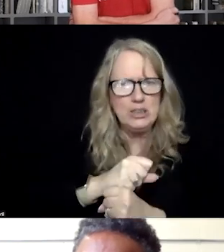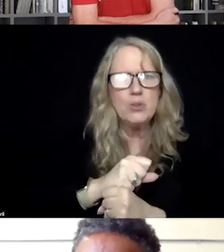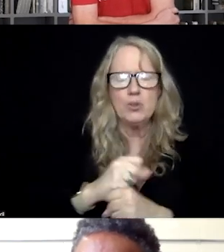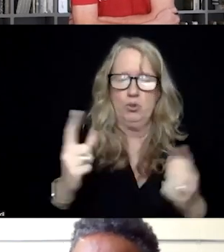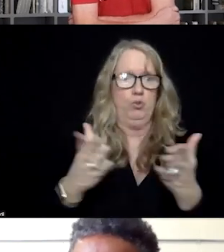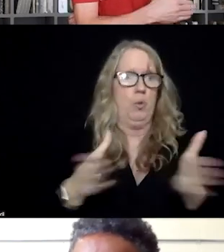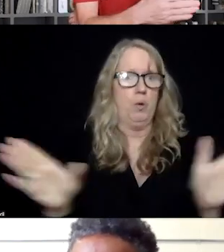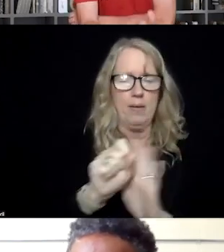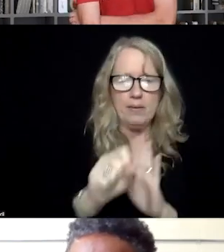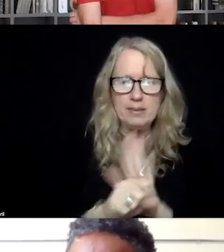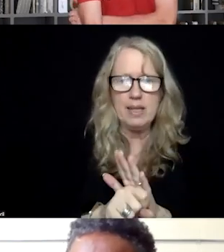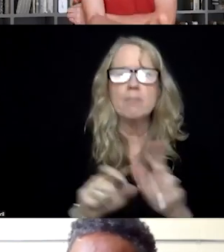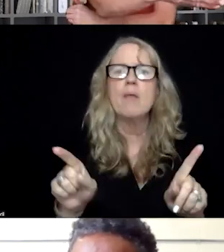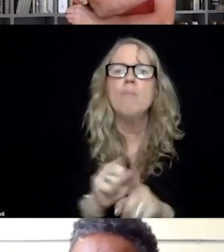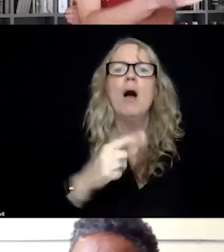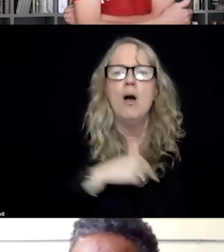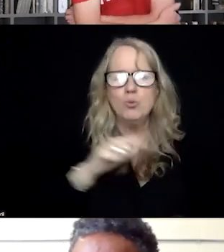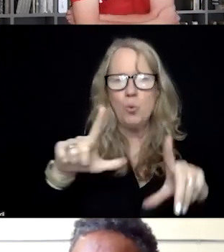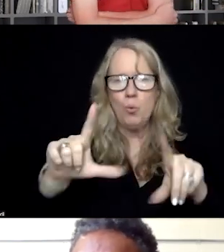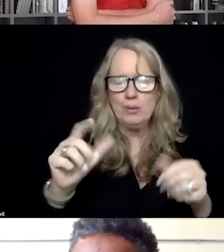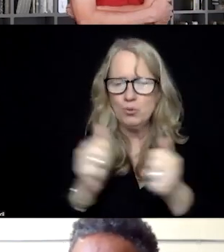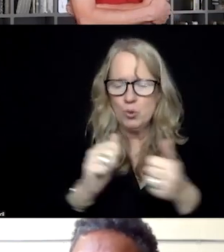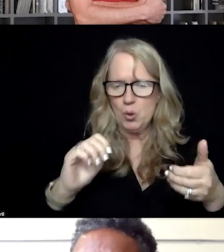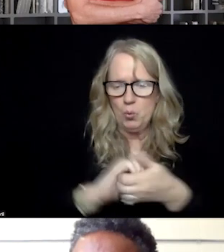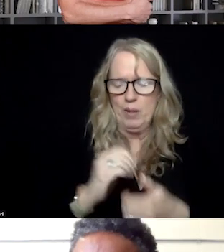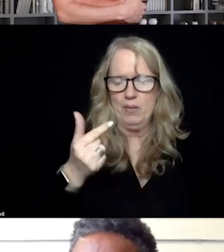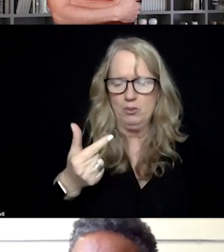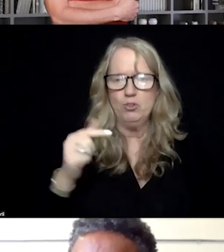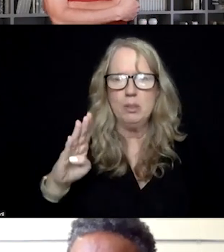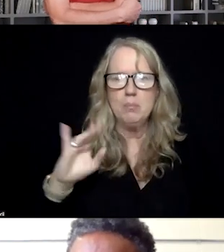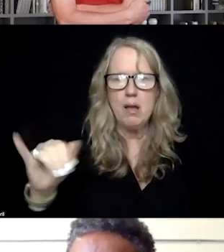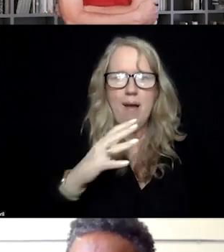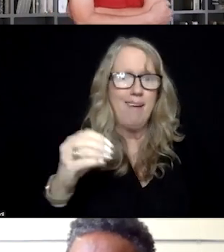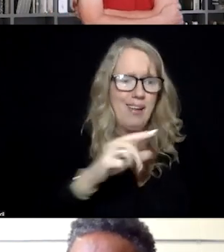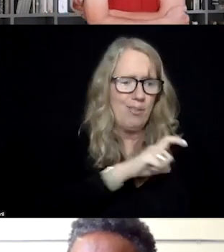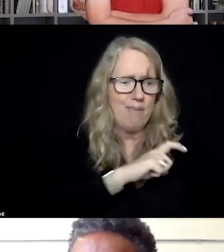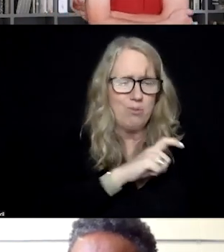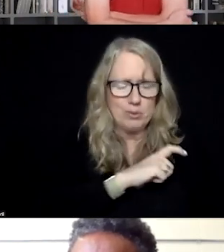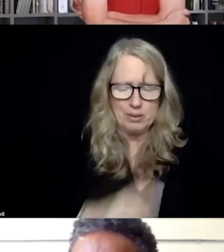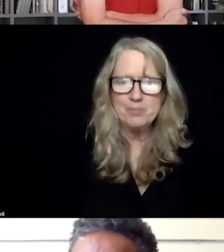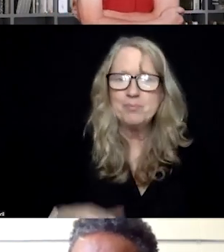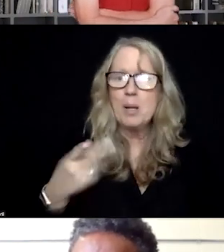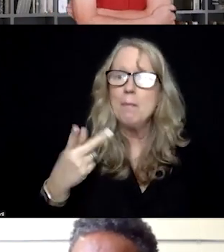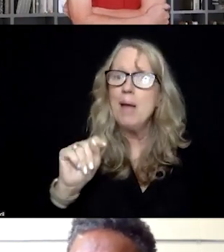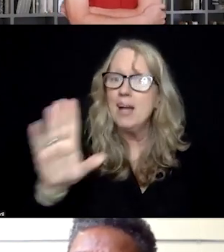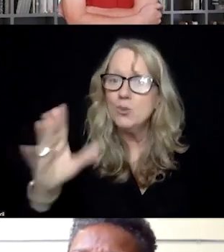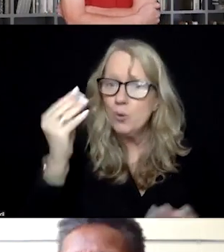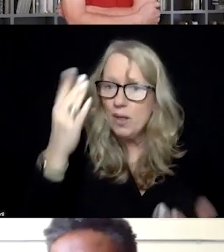entire state. But we also do that in partnership with the GBI and law enforcement. Pat, your reflections.